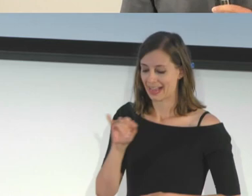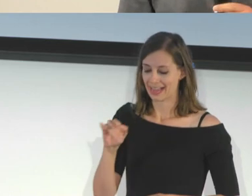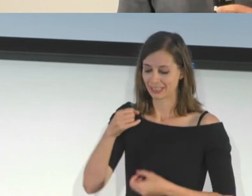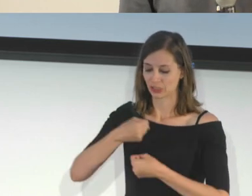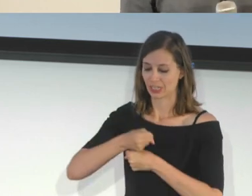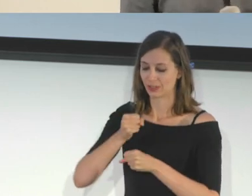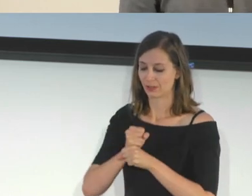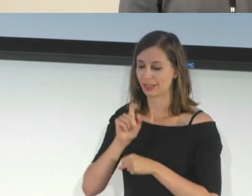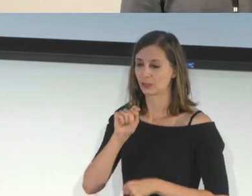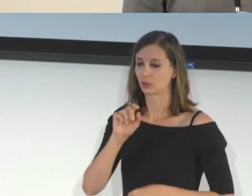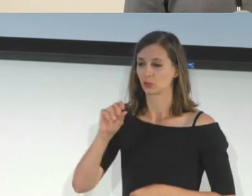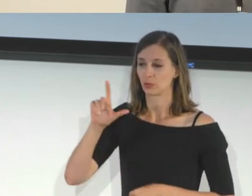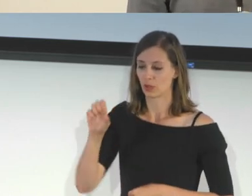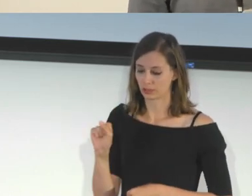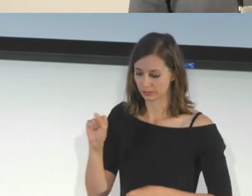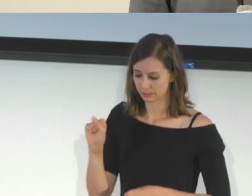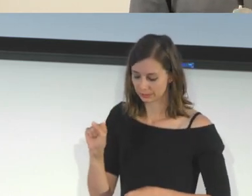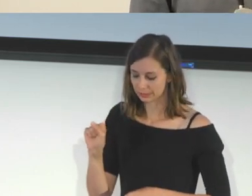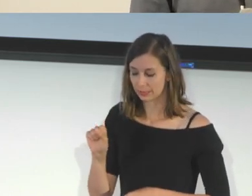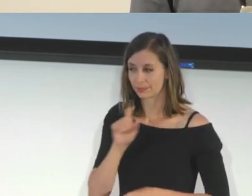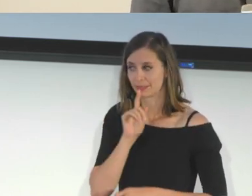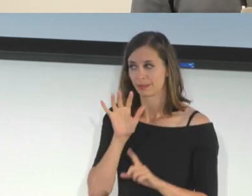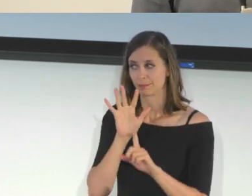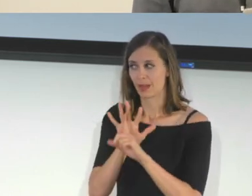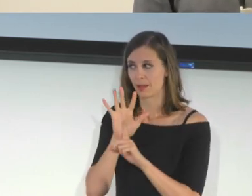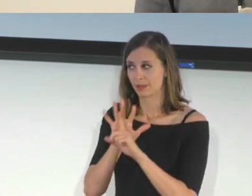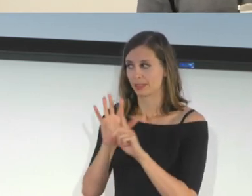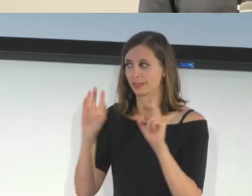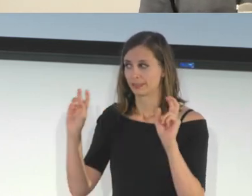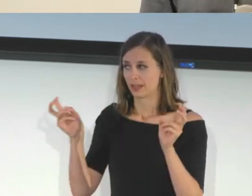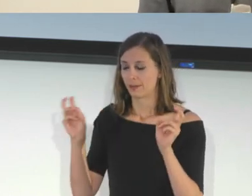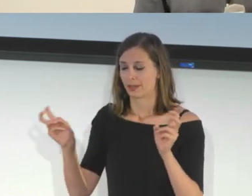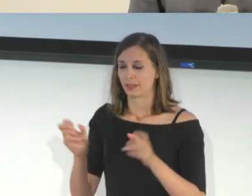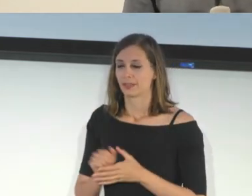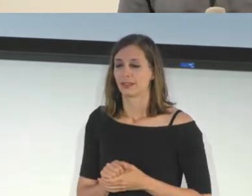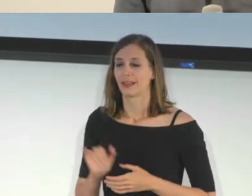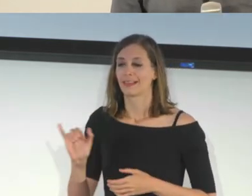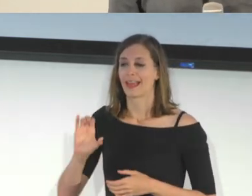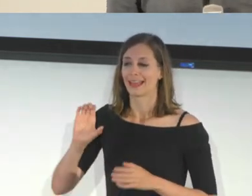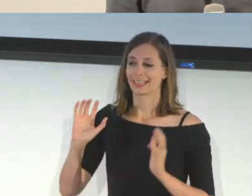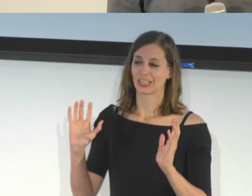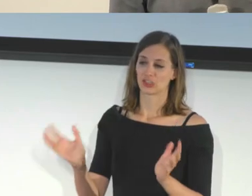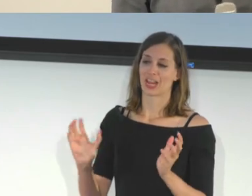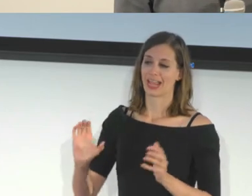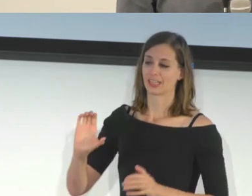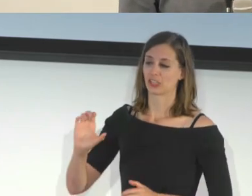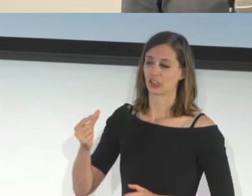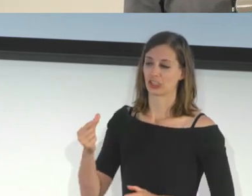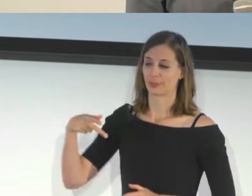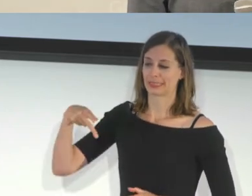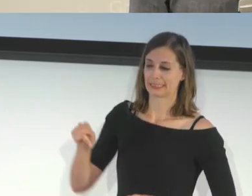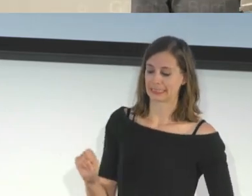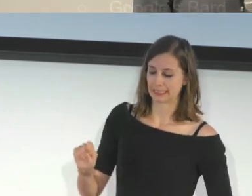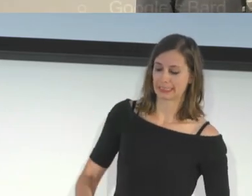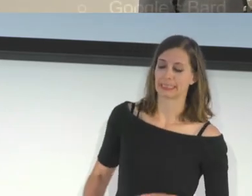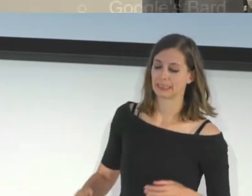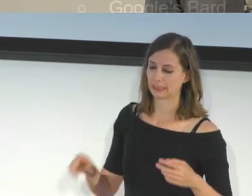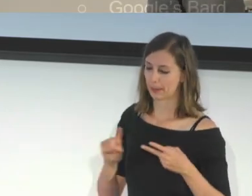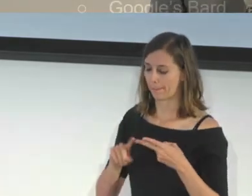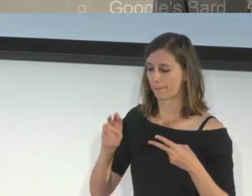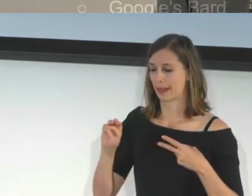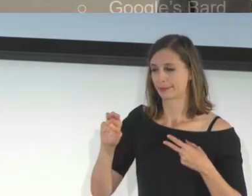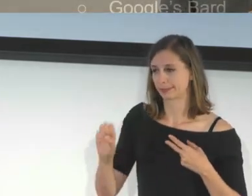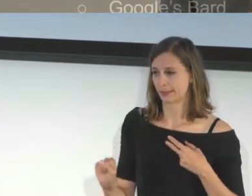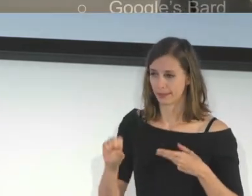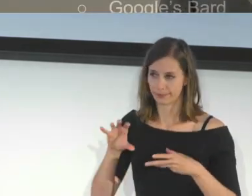this is a very popular topic. So things like ChatGPT, Google's Bard, Microsoft incorporating